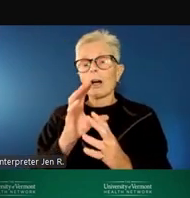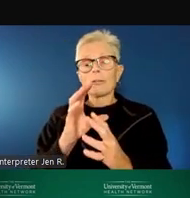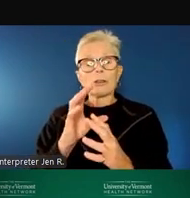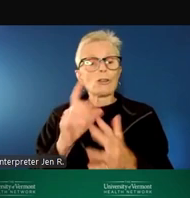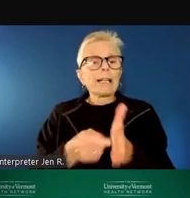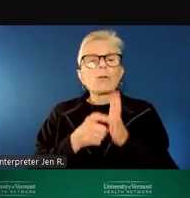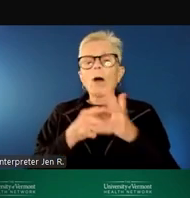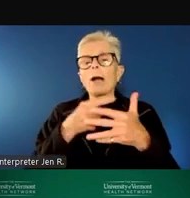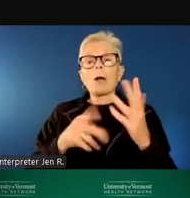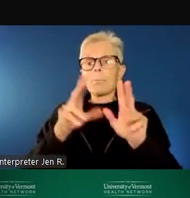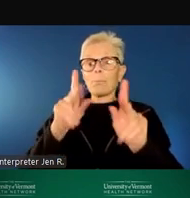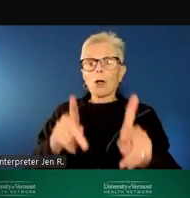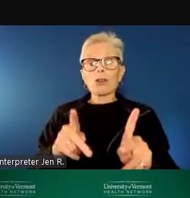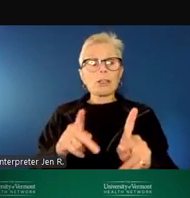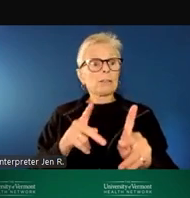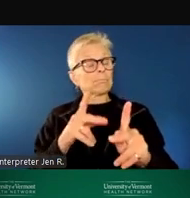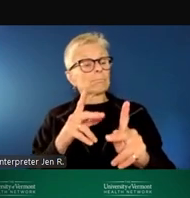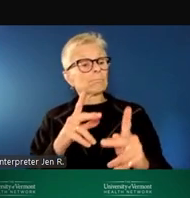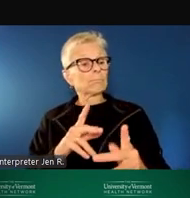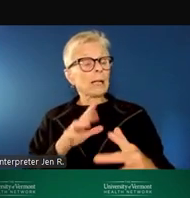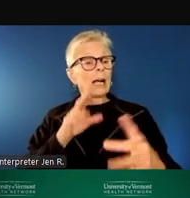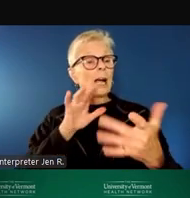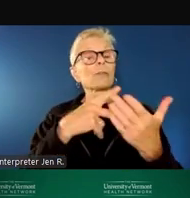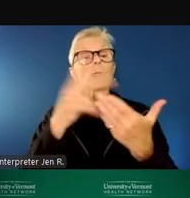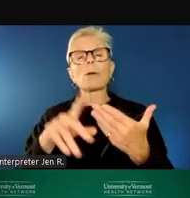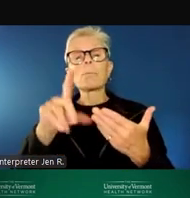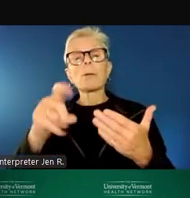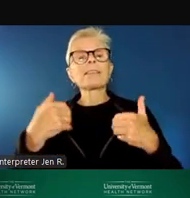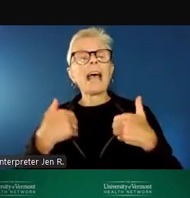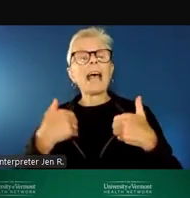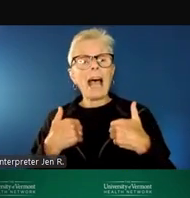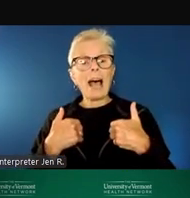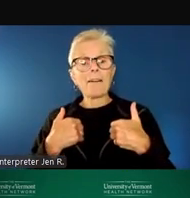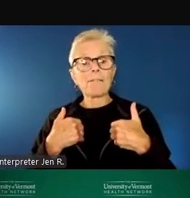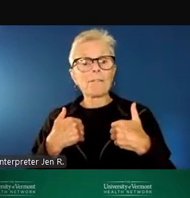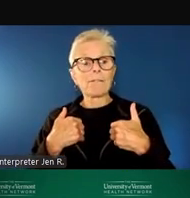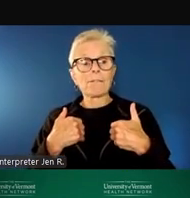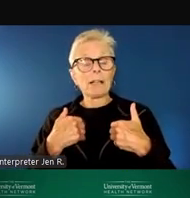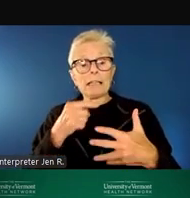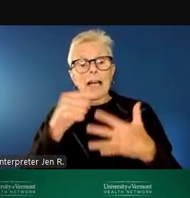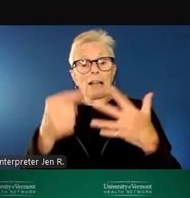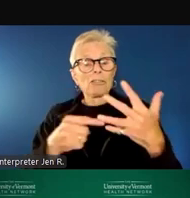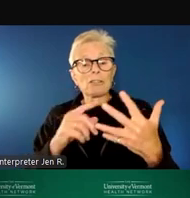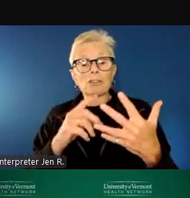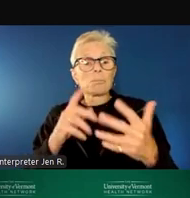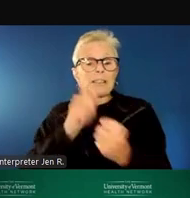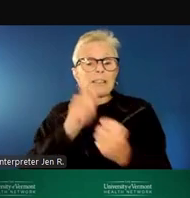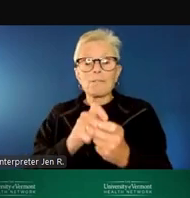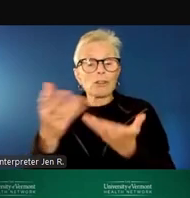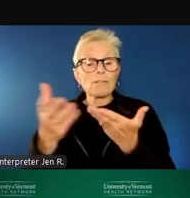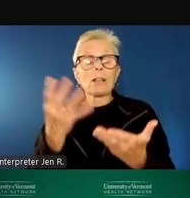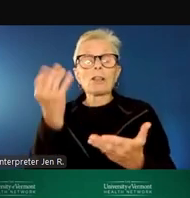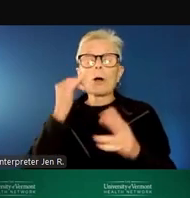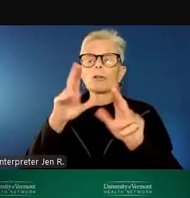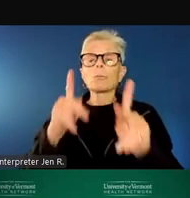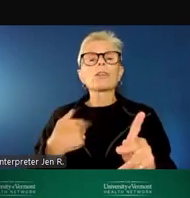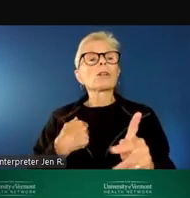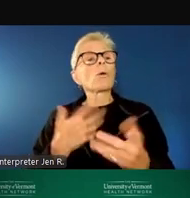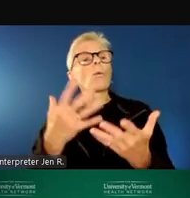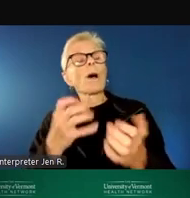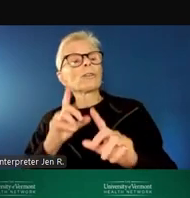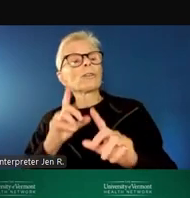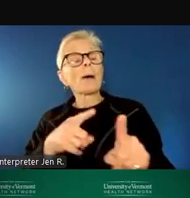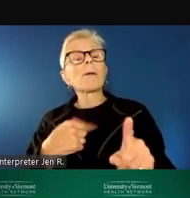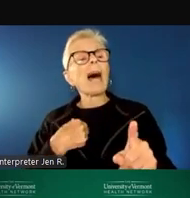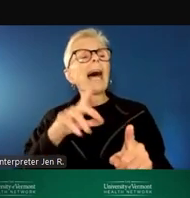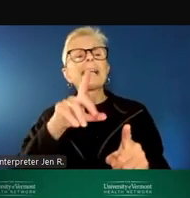program needs to have a certain baseline set of services. If someone wants to come to the program and access peer